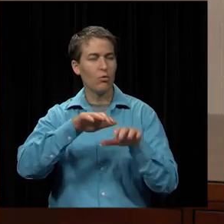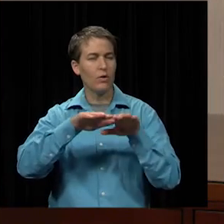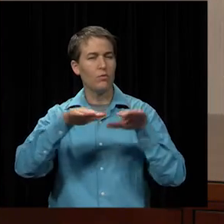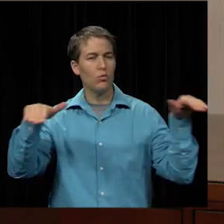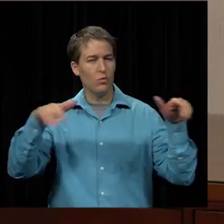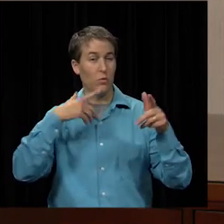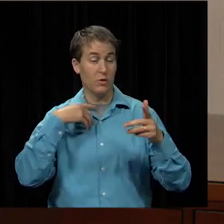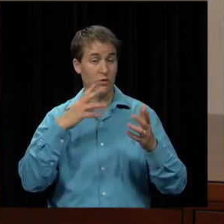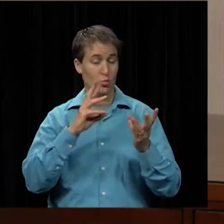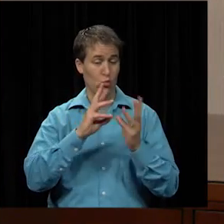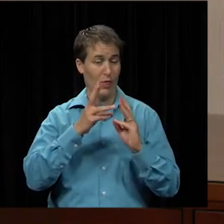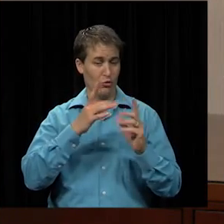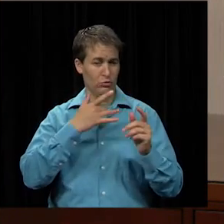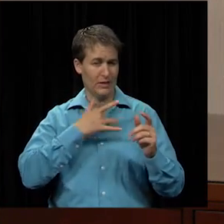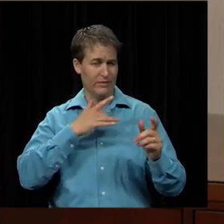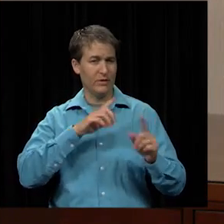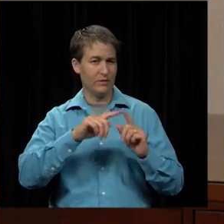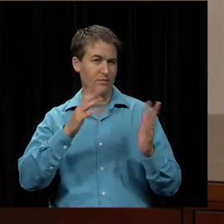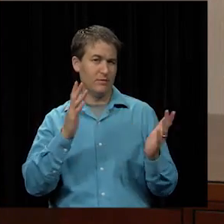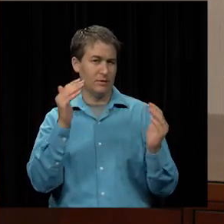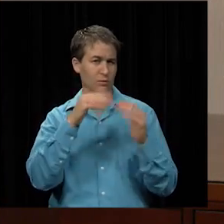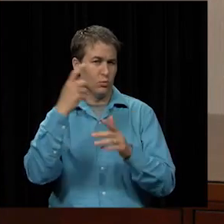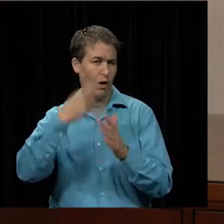was an equal cost